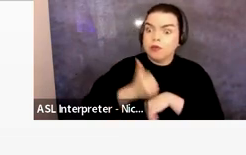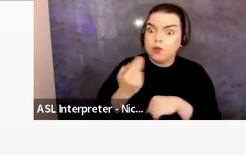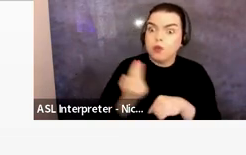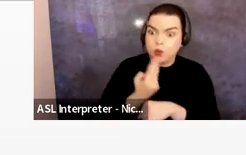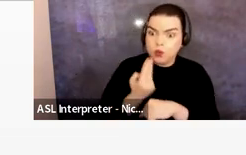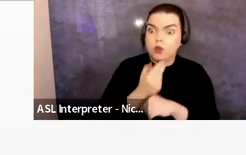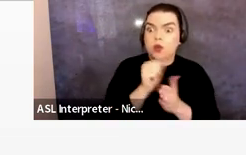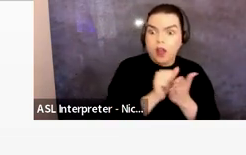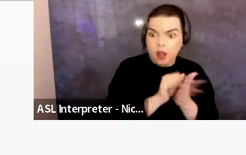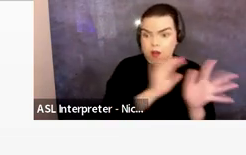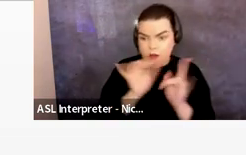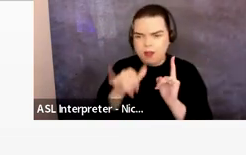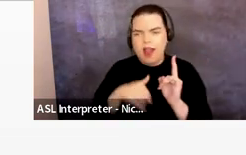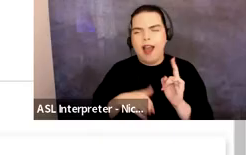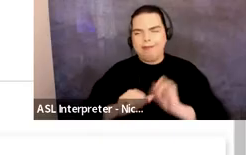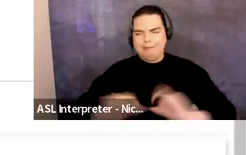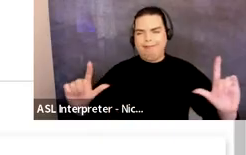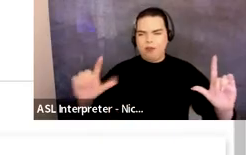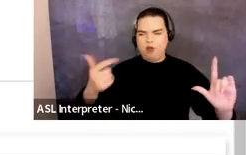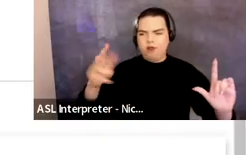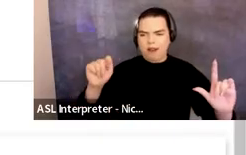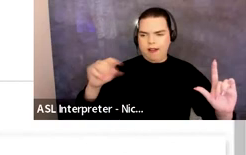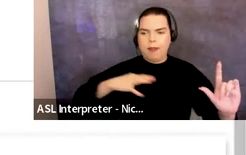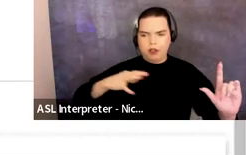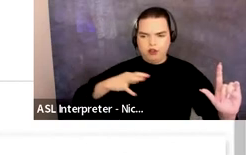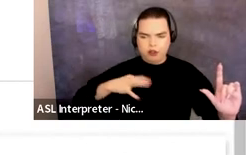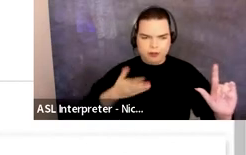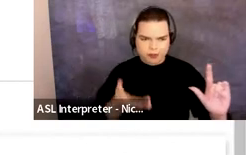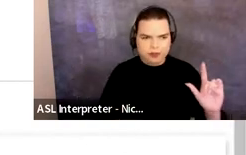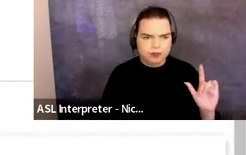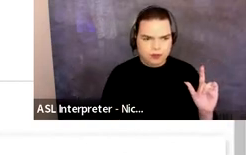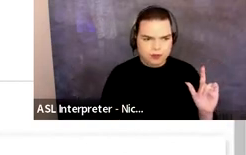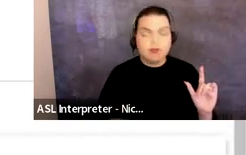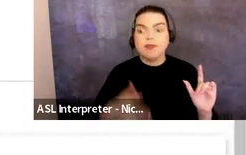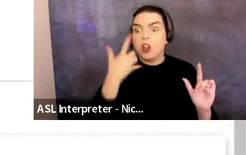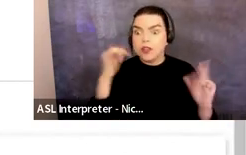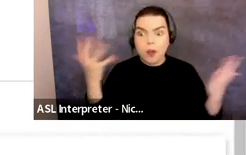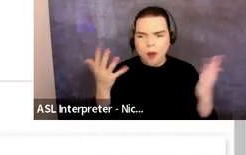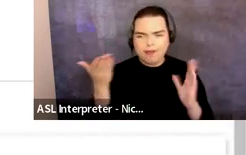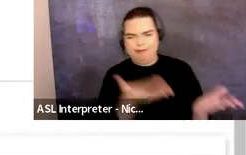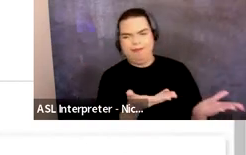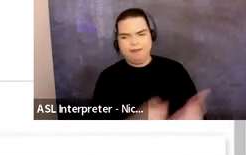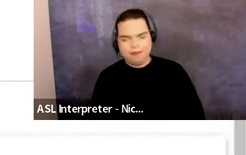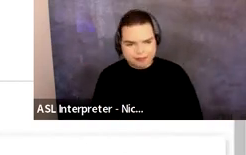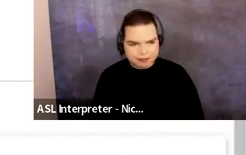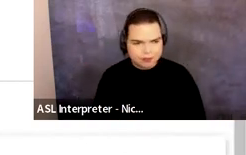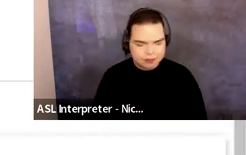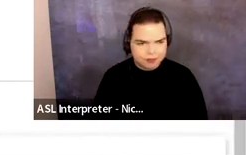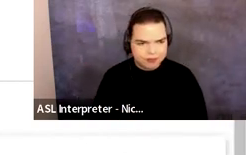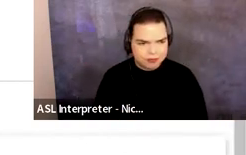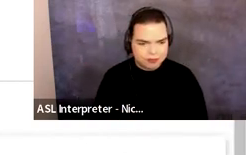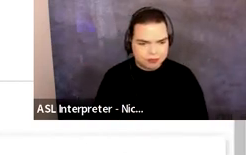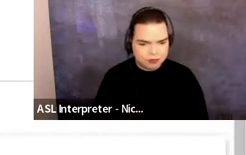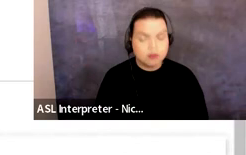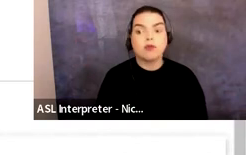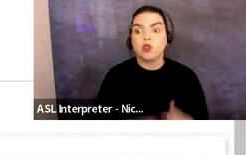it will take you to the grant application. And this is what the application will look like. So as you're